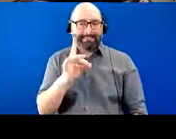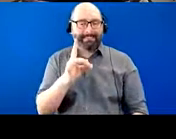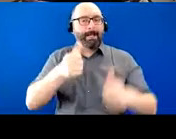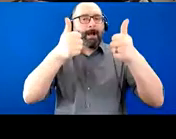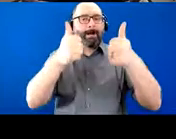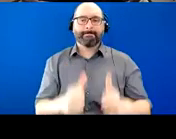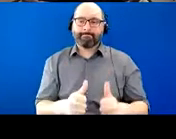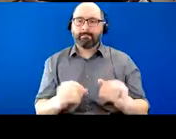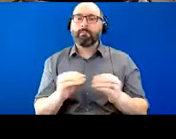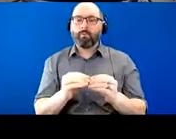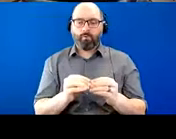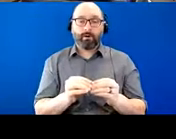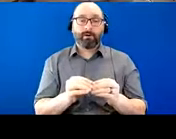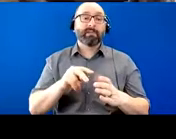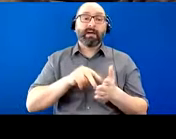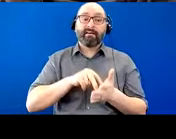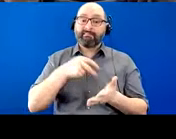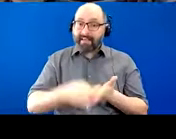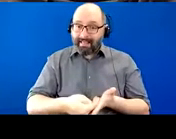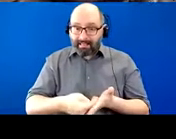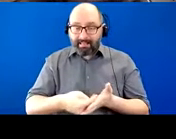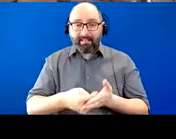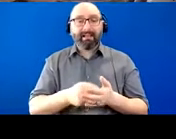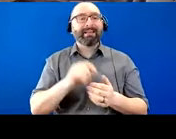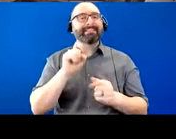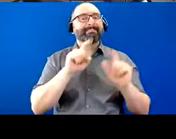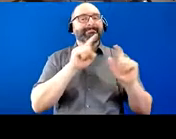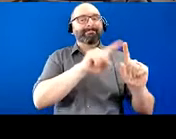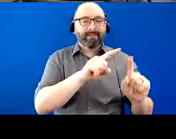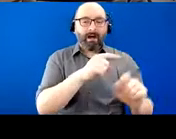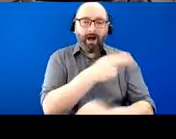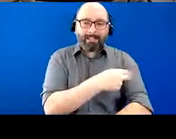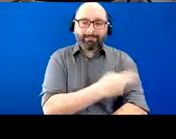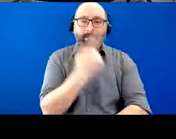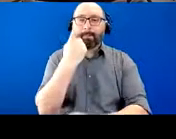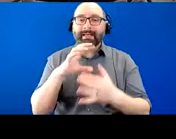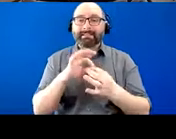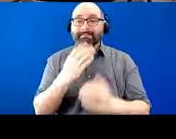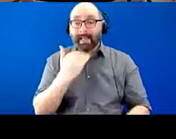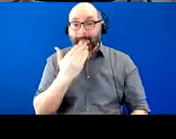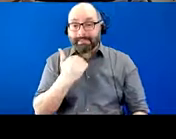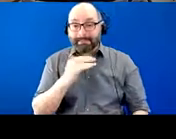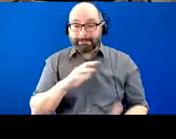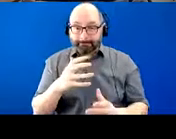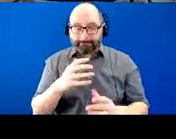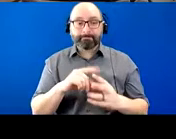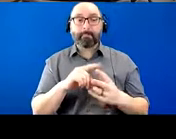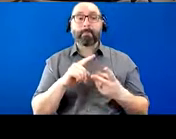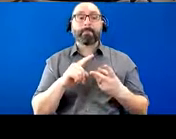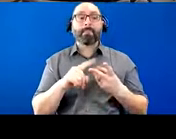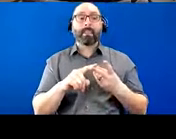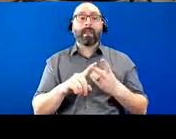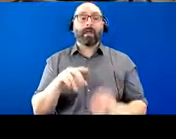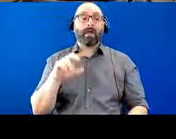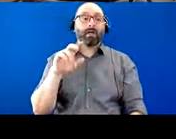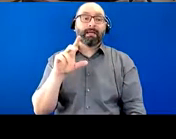falls, um, needing to be hospitalized for diabetes-related complications. Um, he was eventually stopped on the Dinepezil and,